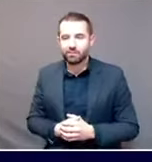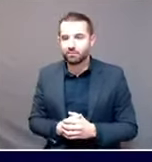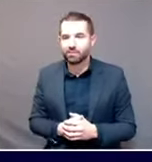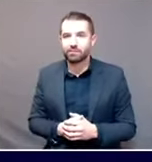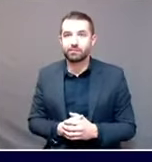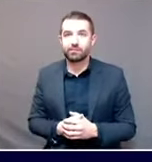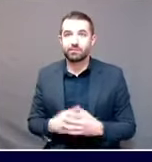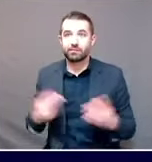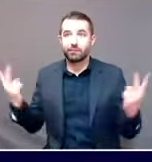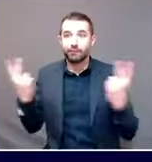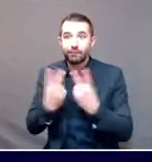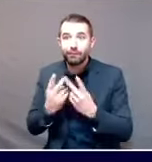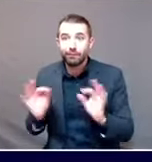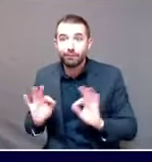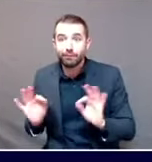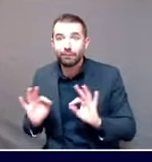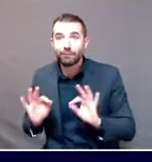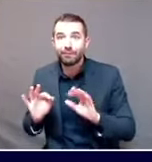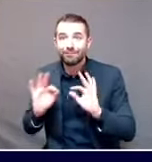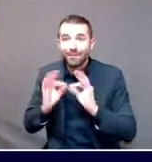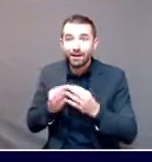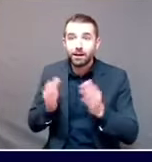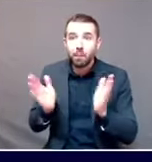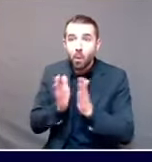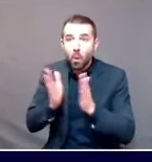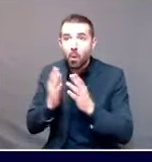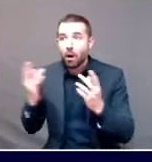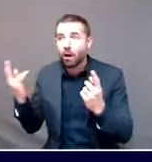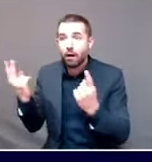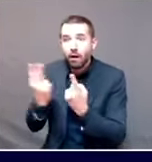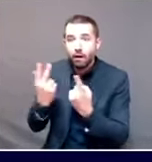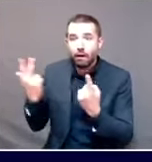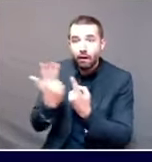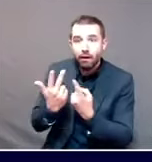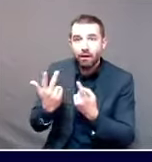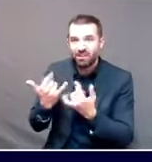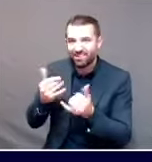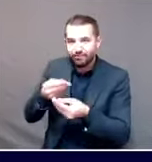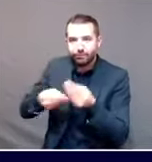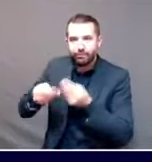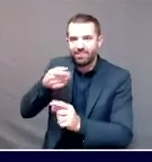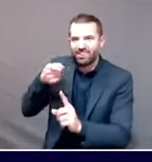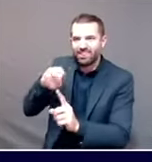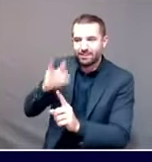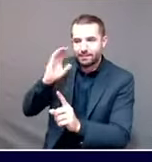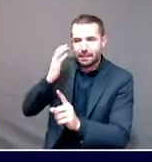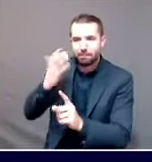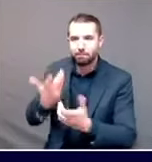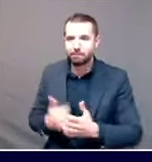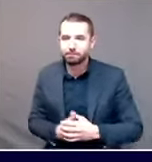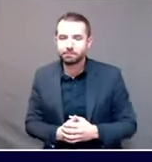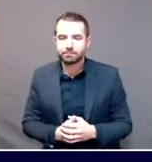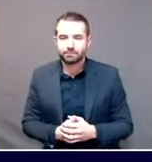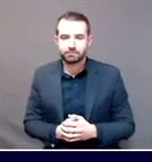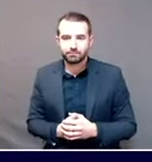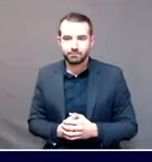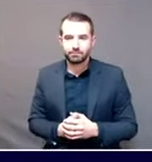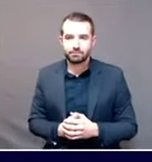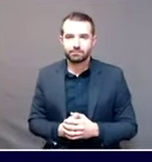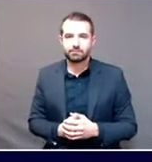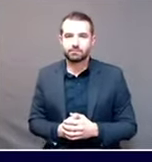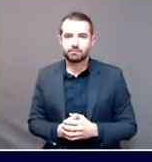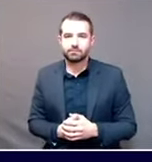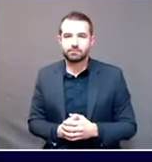that may be related to Thanksgiving, we're trying to better characterize that. Okay, great. And you mentioned at the